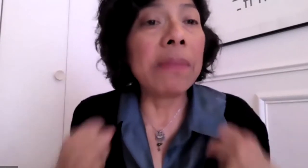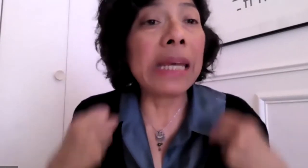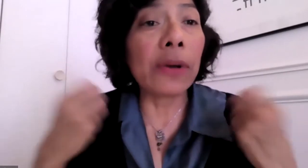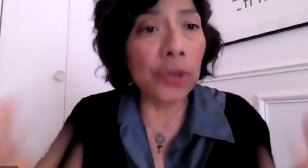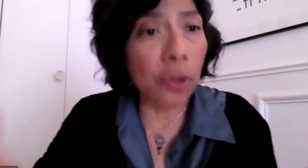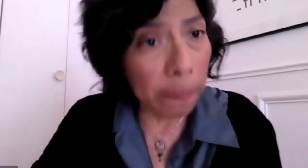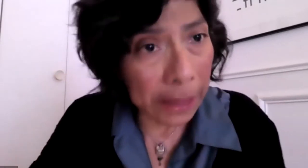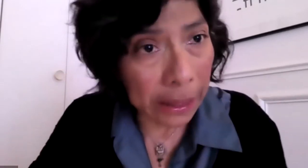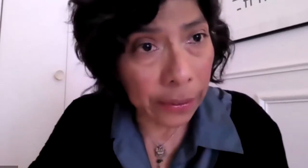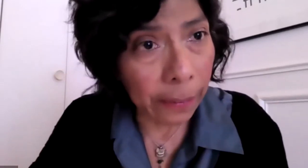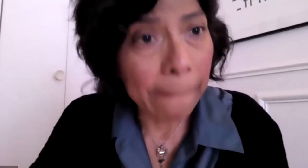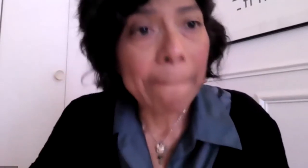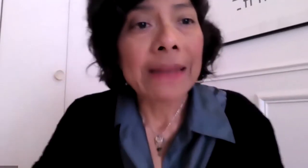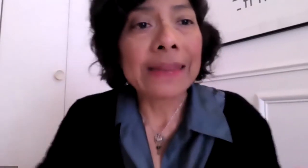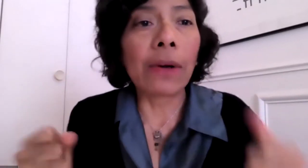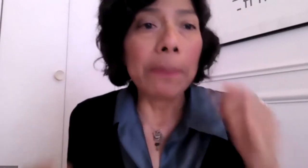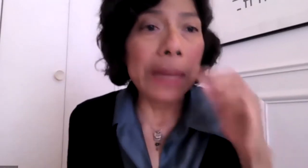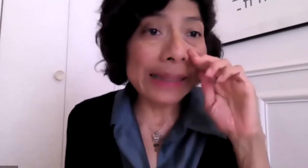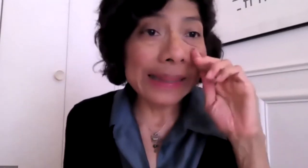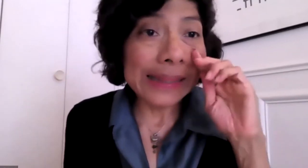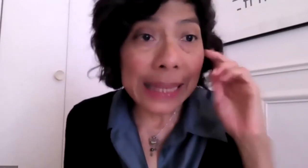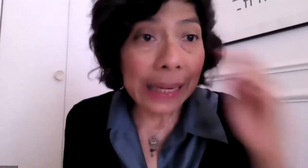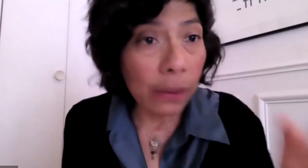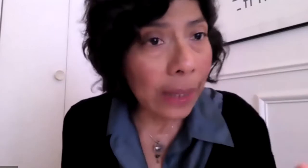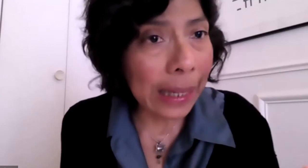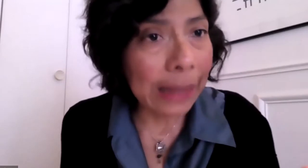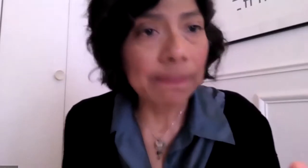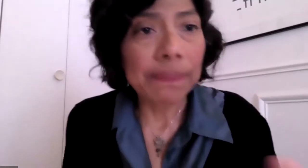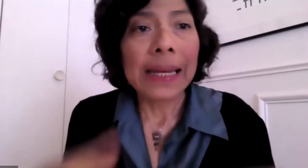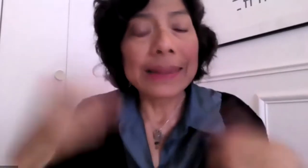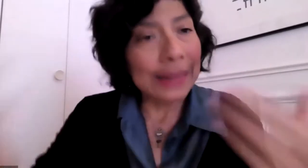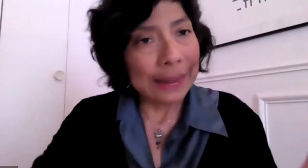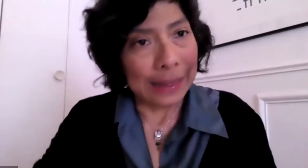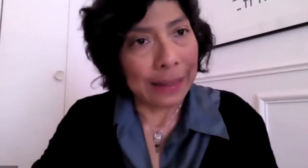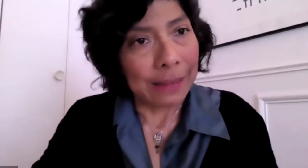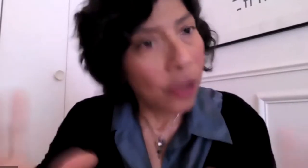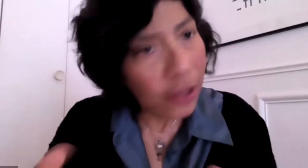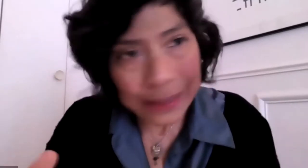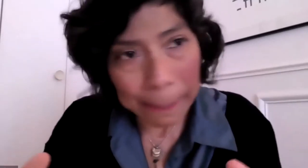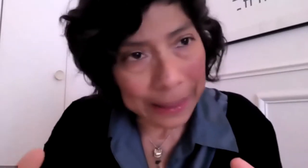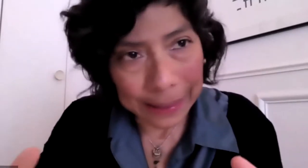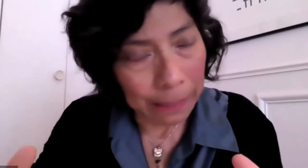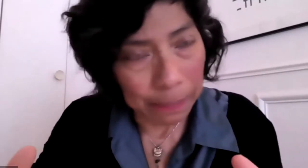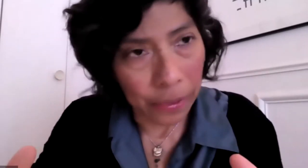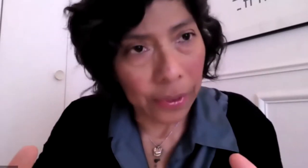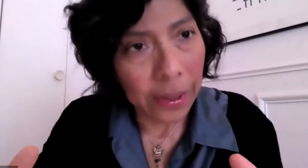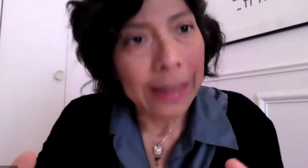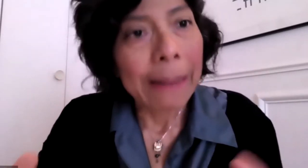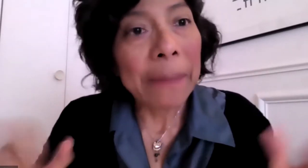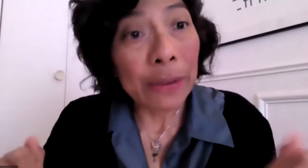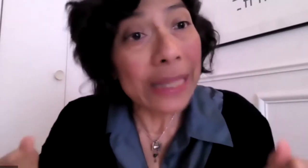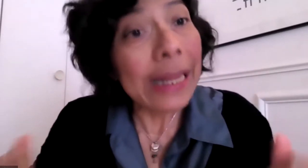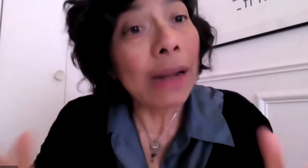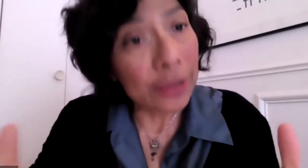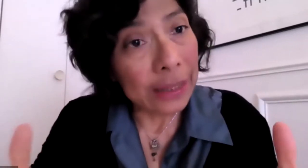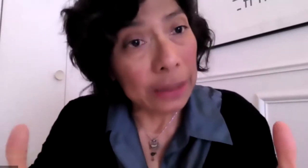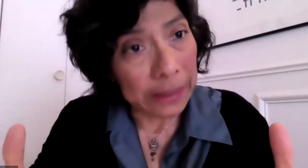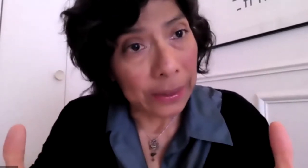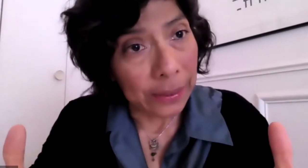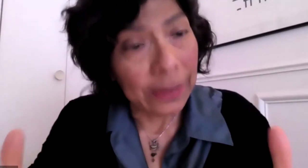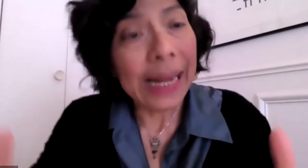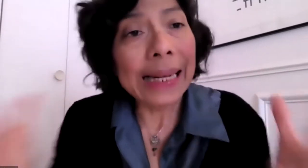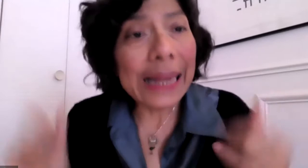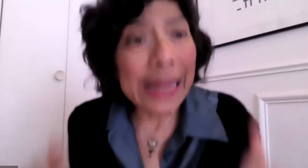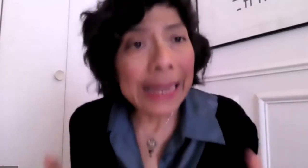disappear. It becomes a microscopic element, it becomes cells, but it doesn't go away